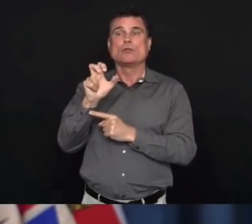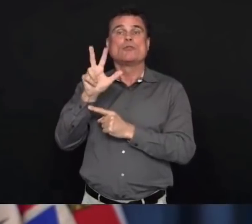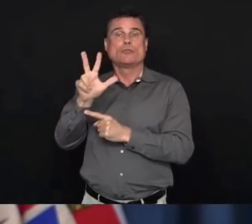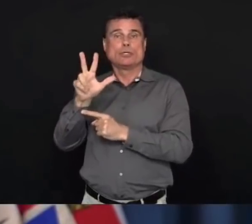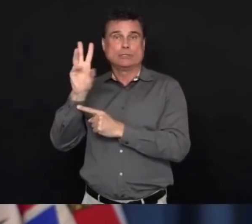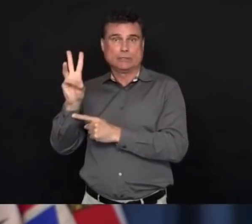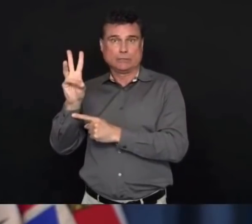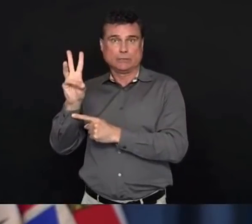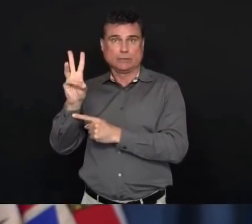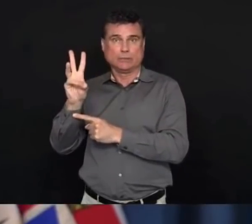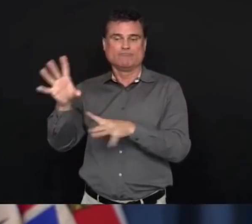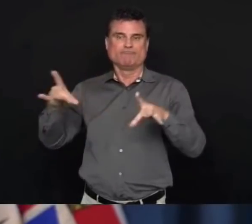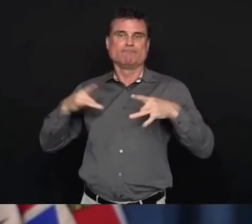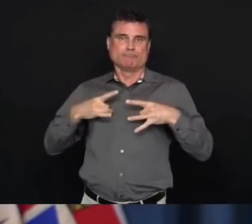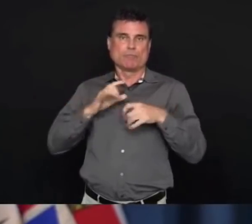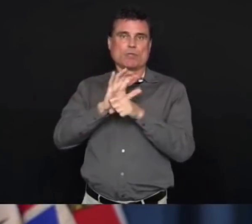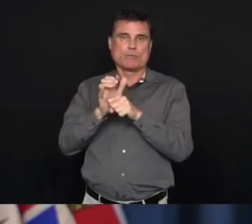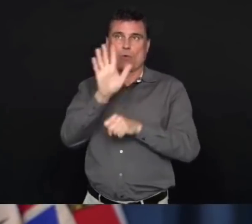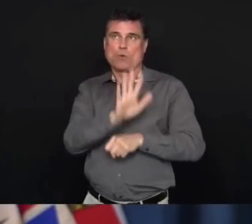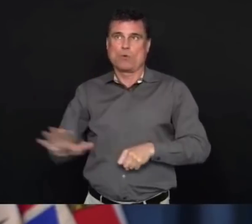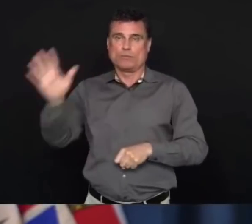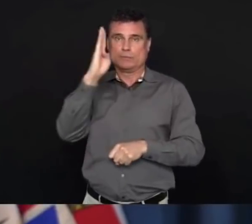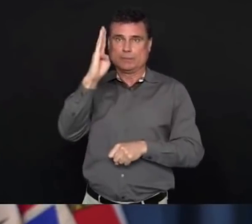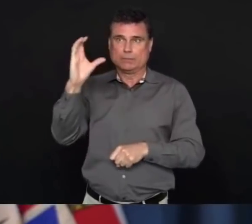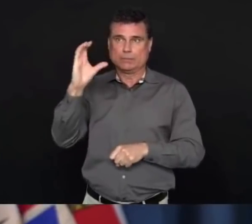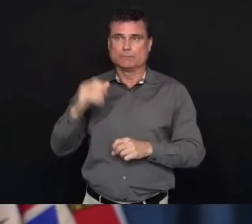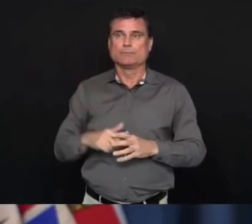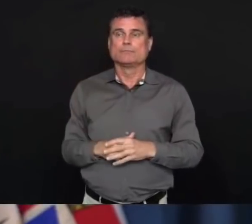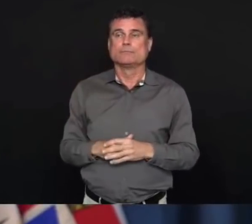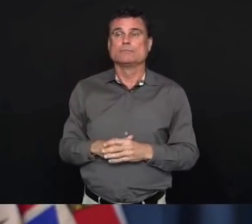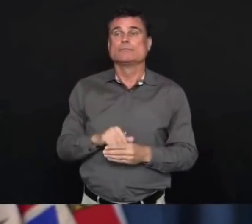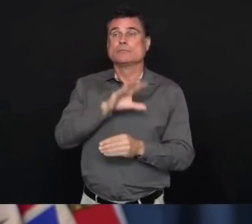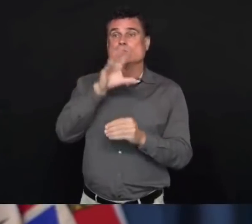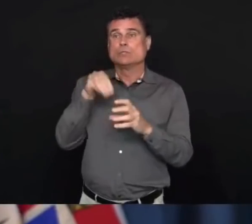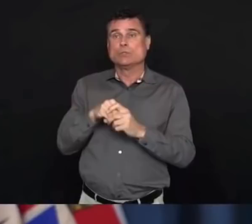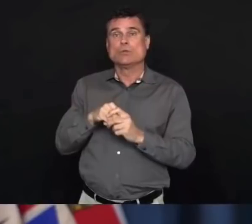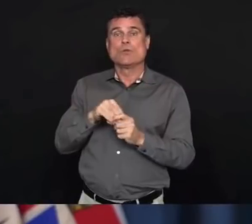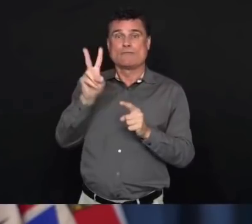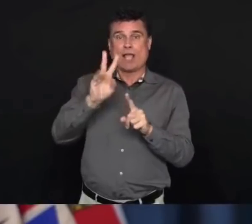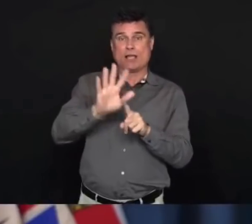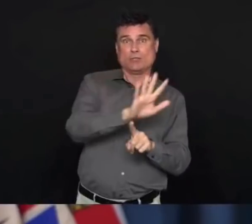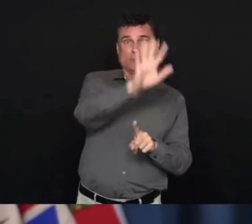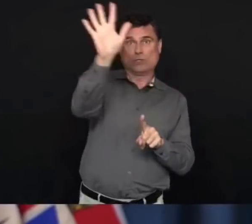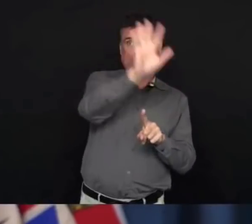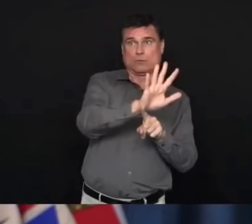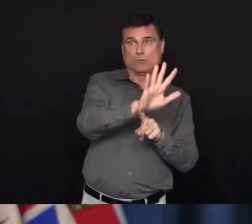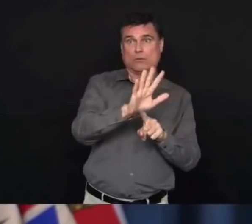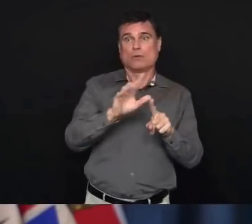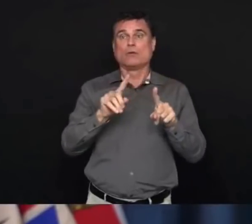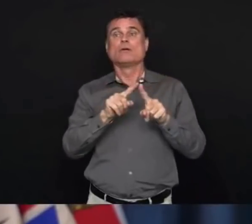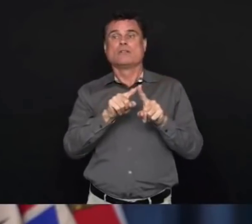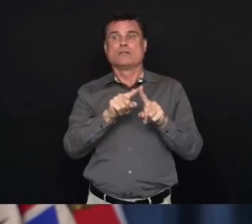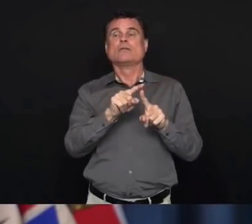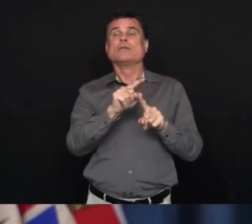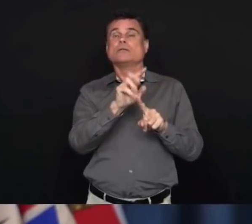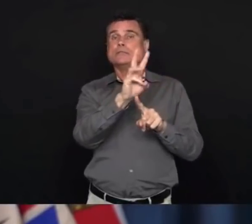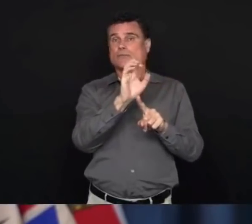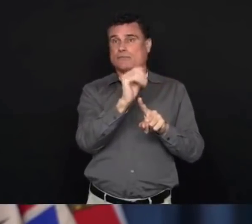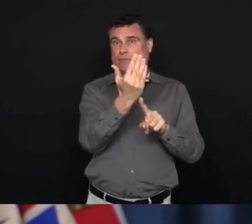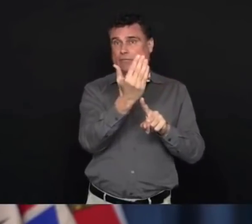Coastal Health, 487 in Fraser Health, in province who That 81 on Vancouver Island Health Authority area,